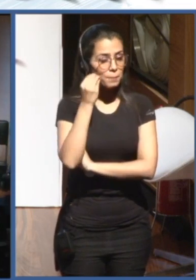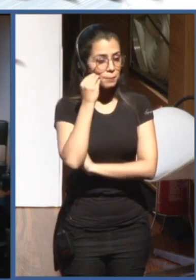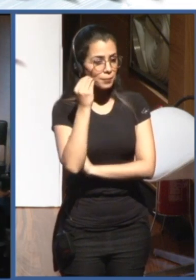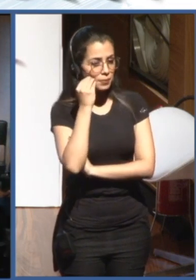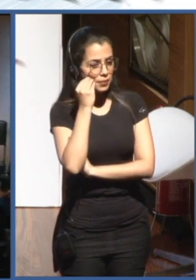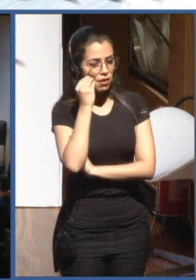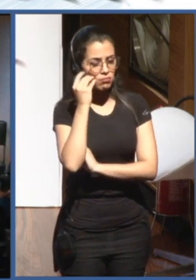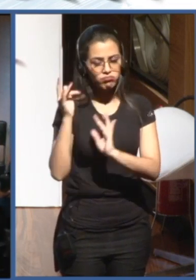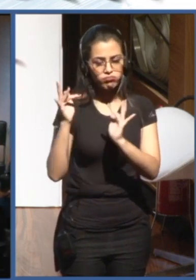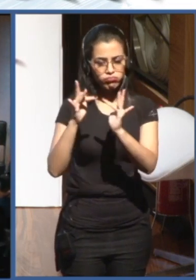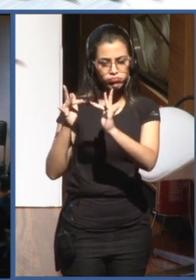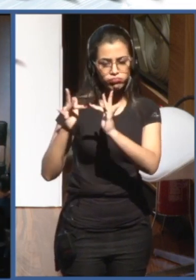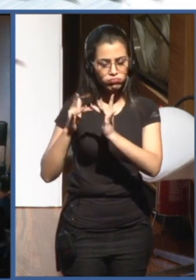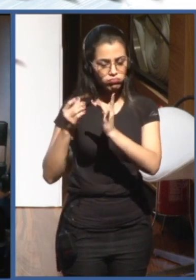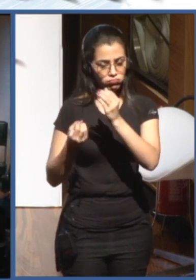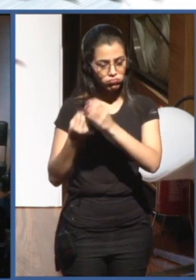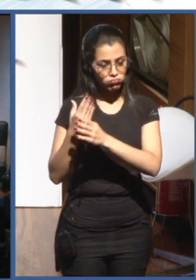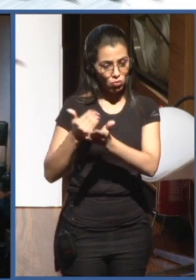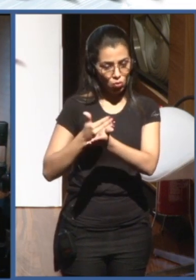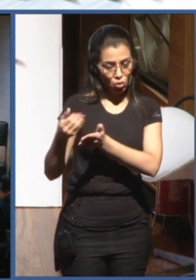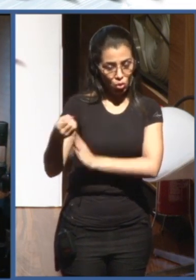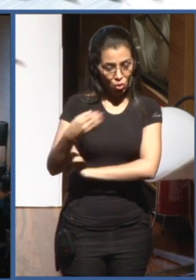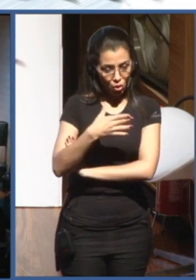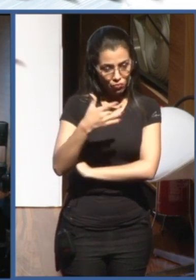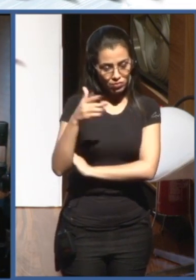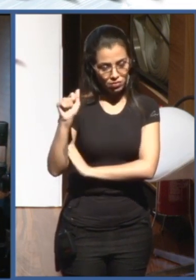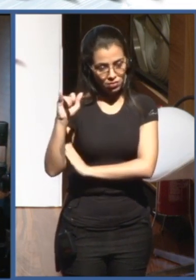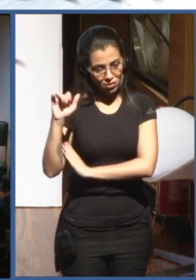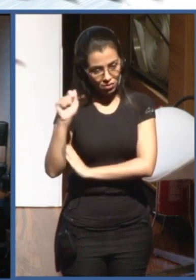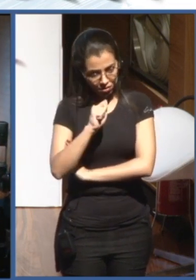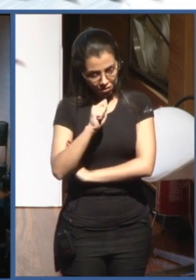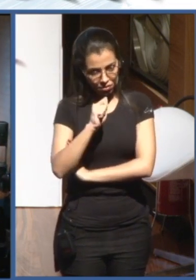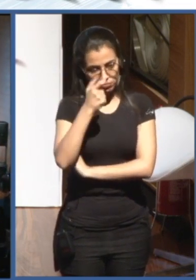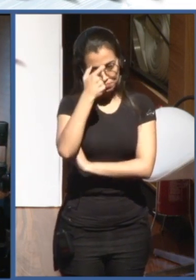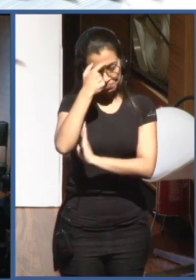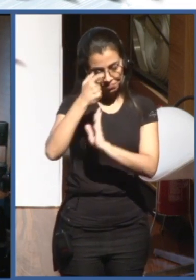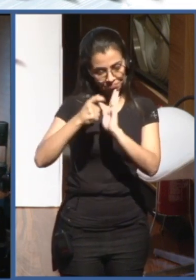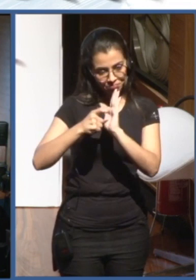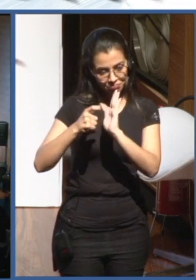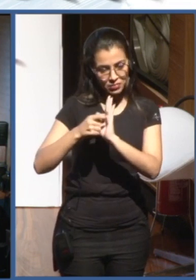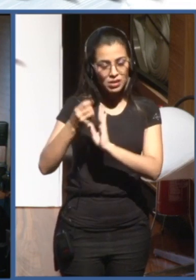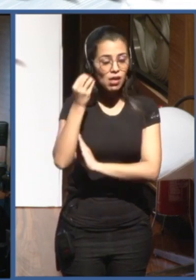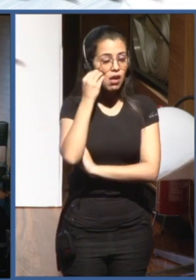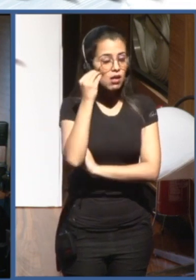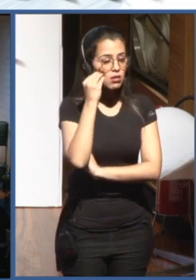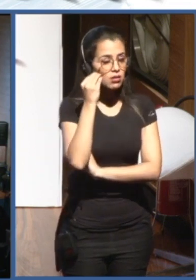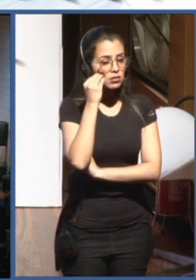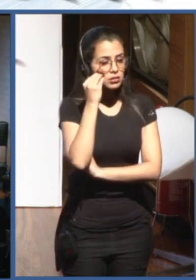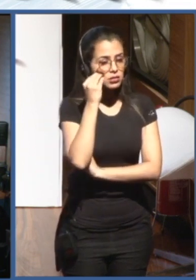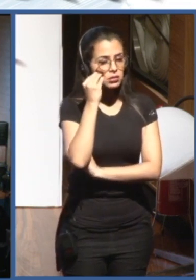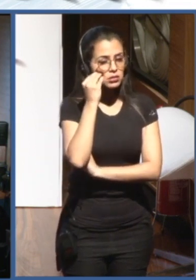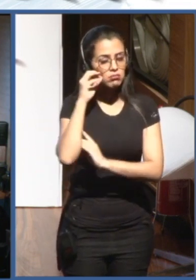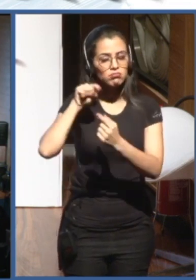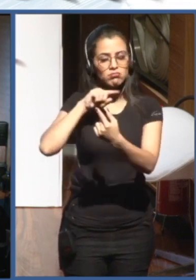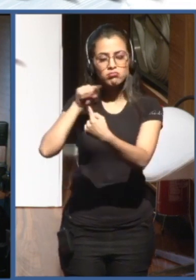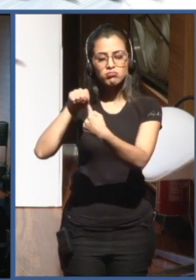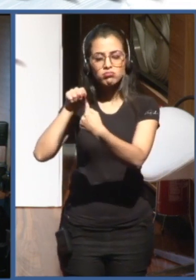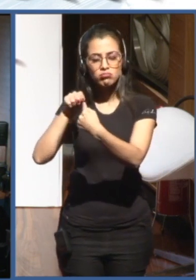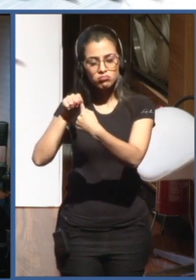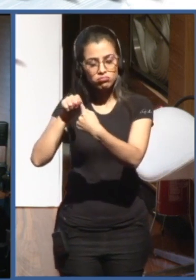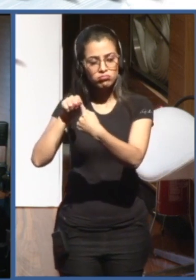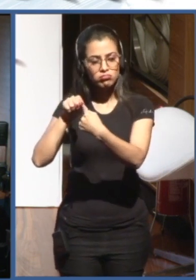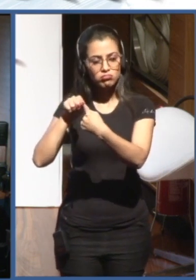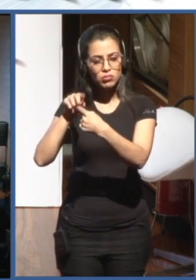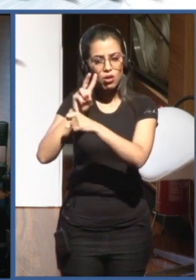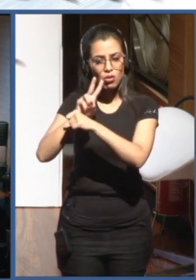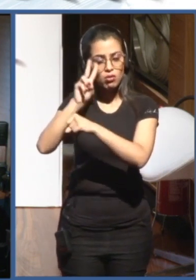owners to propose solutions to meet the sustainable development goals. Can you tell us more about this initiative and the major outcomes of